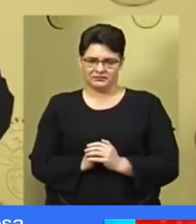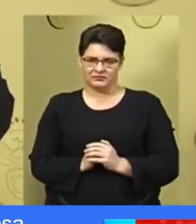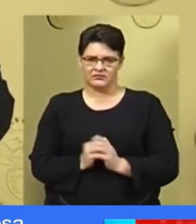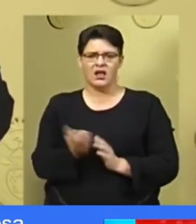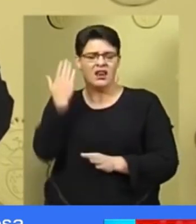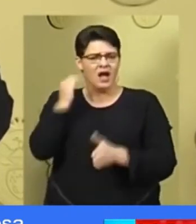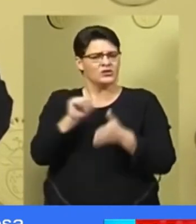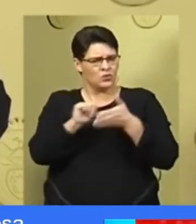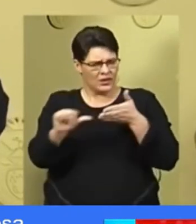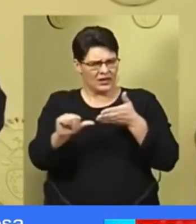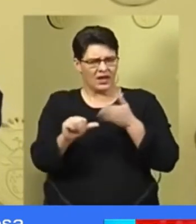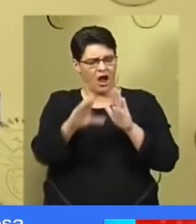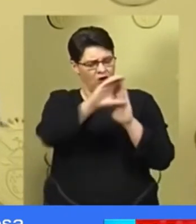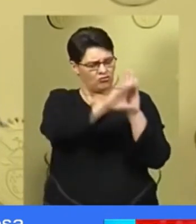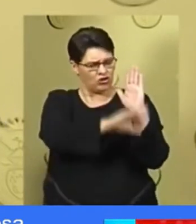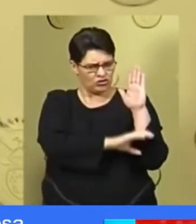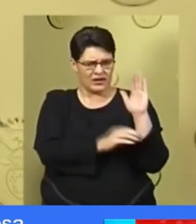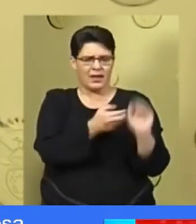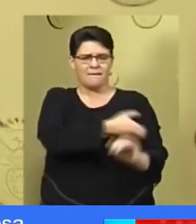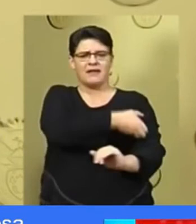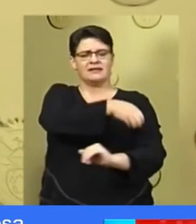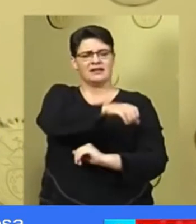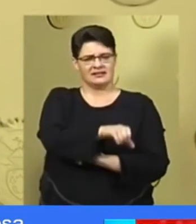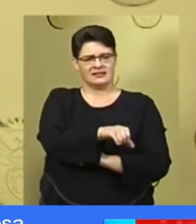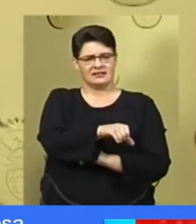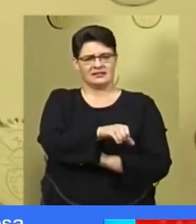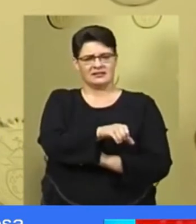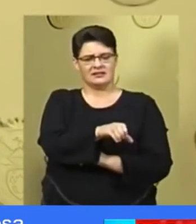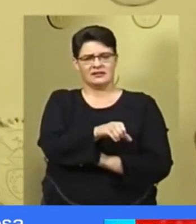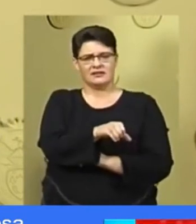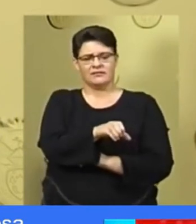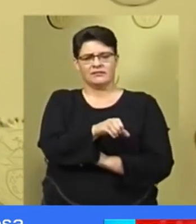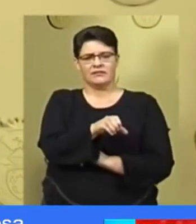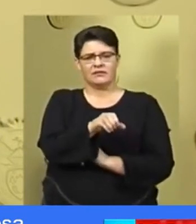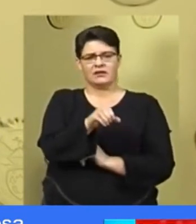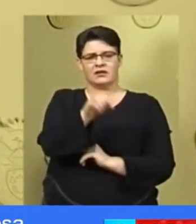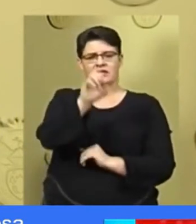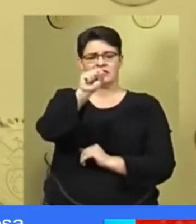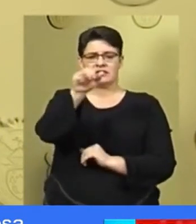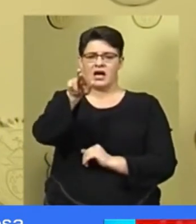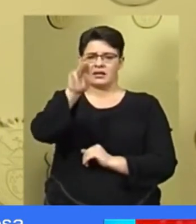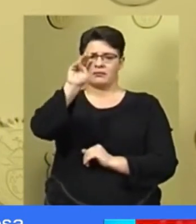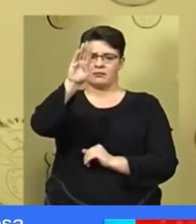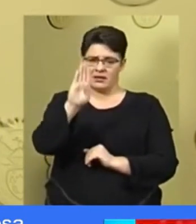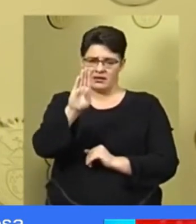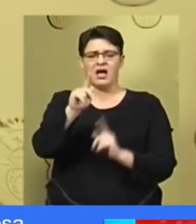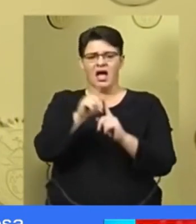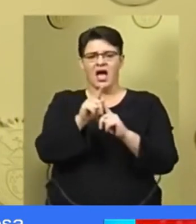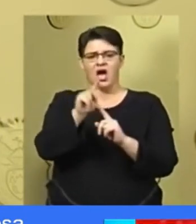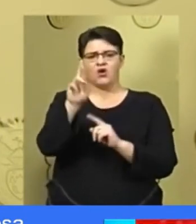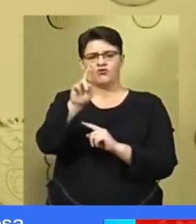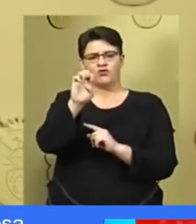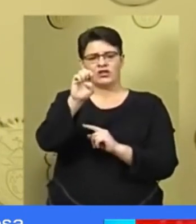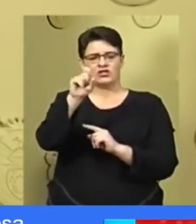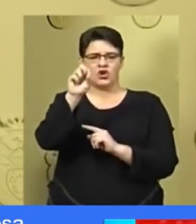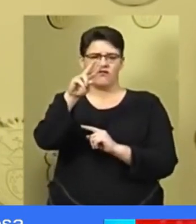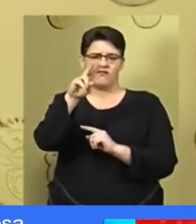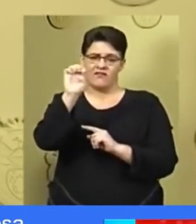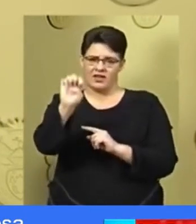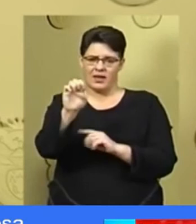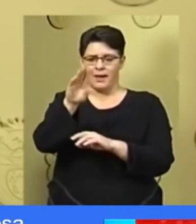week in line with the constitutional mandate that the Reserve Bank has it cut